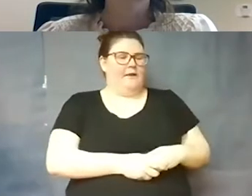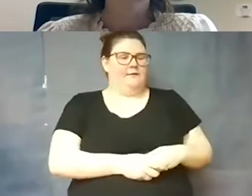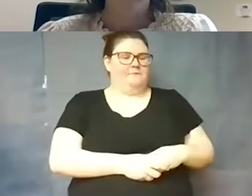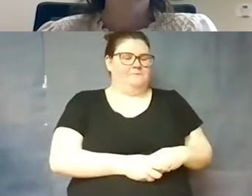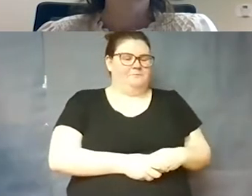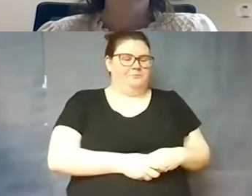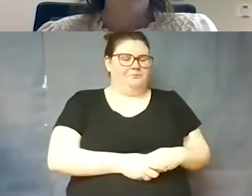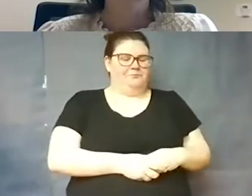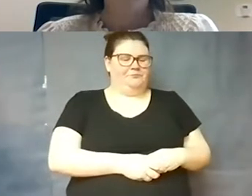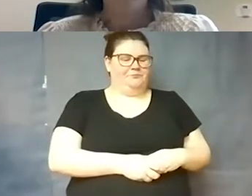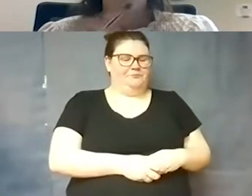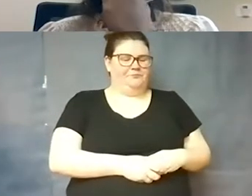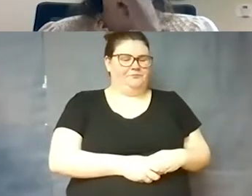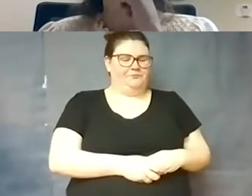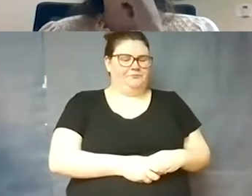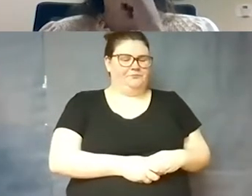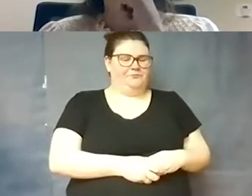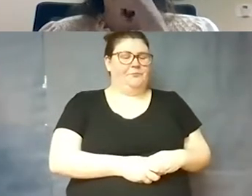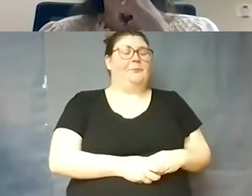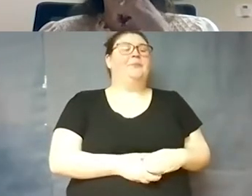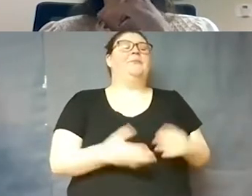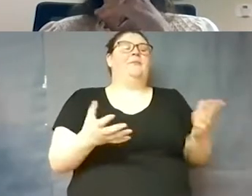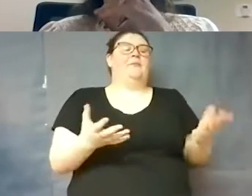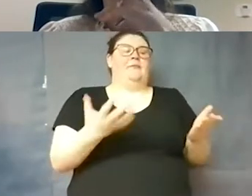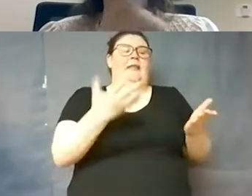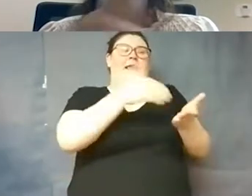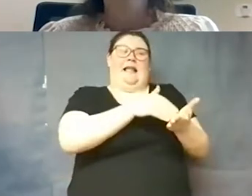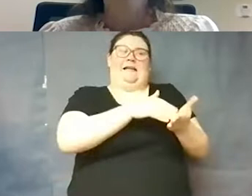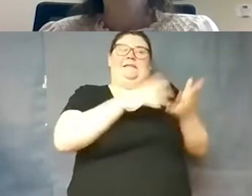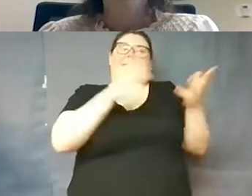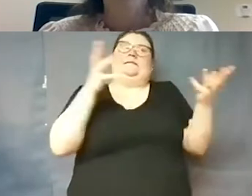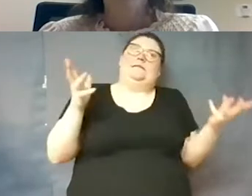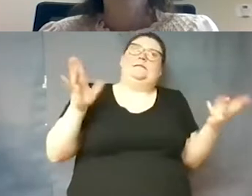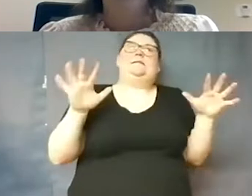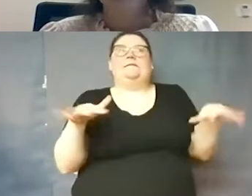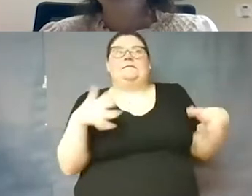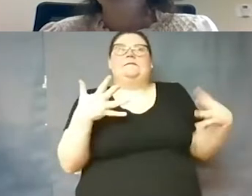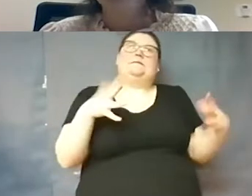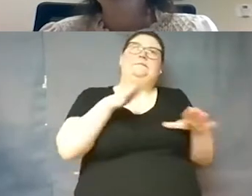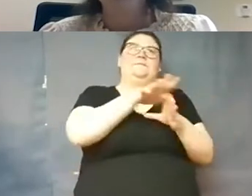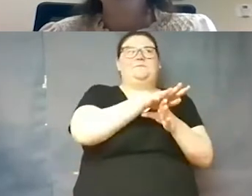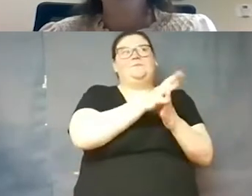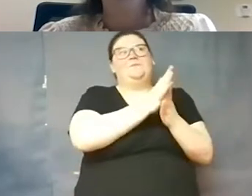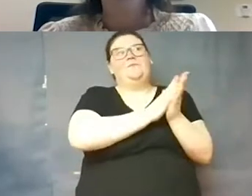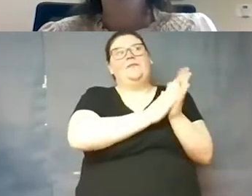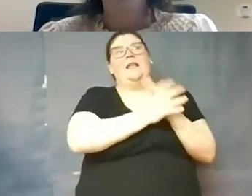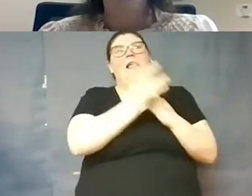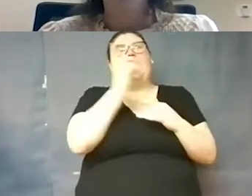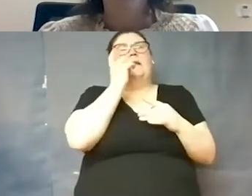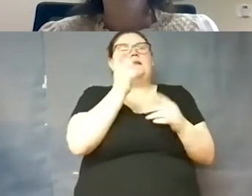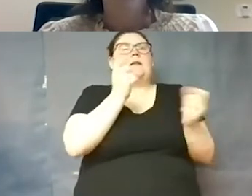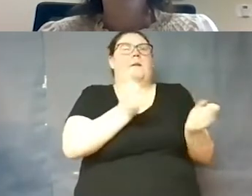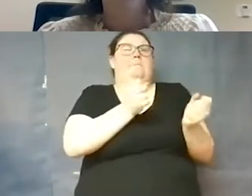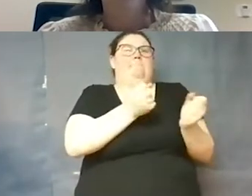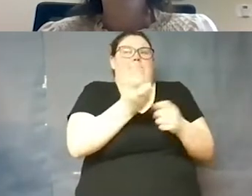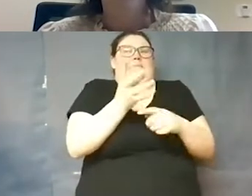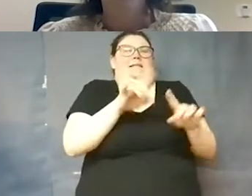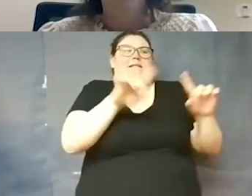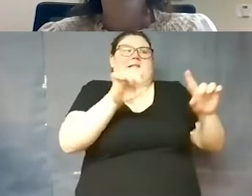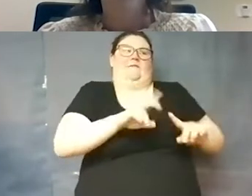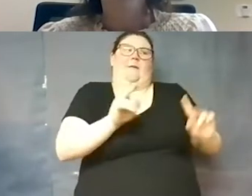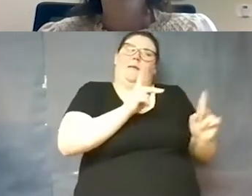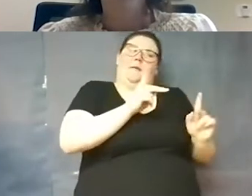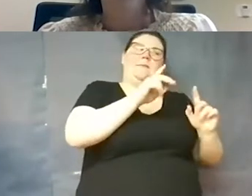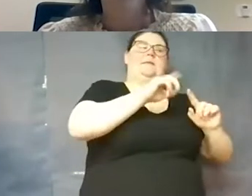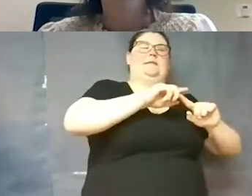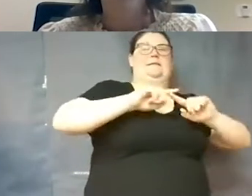so again this is tricky because you're you're dealing with multiple people in multiple groups um